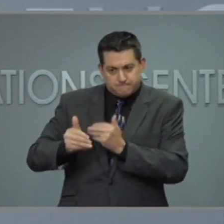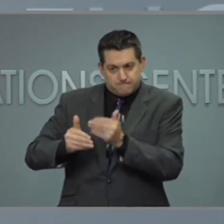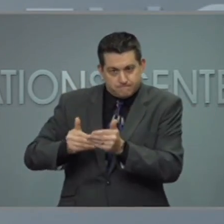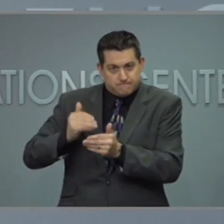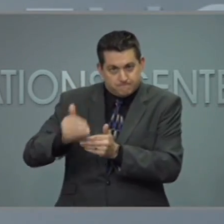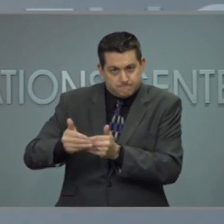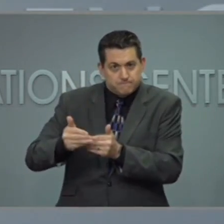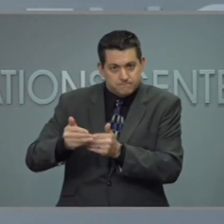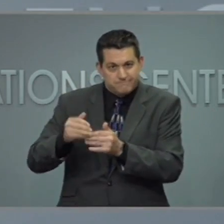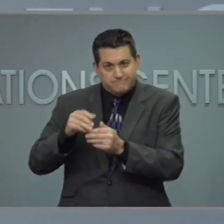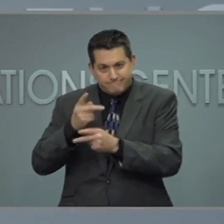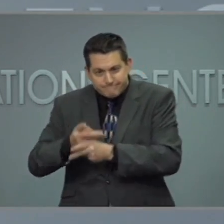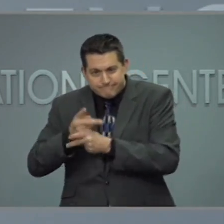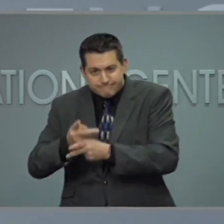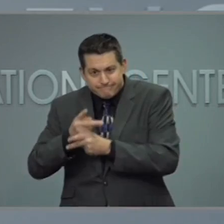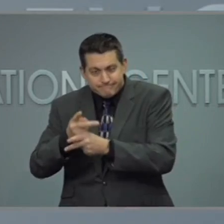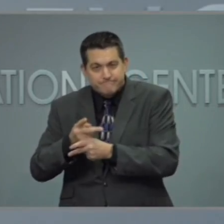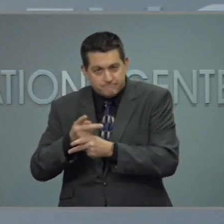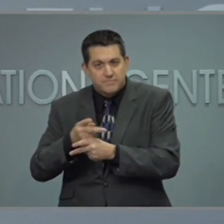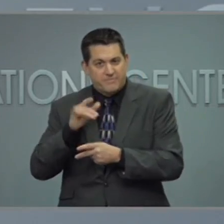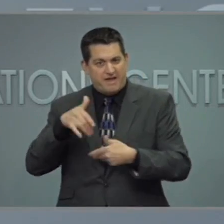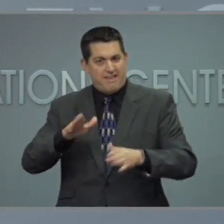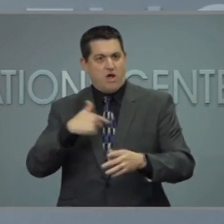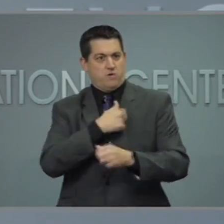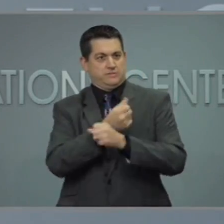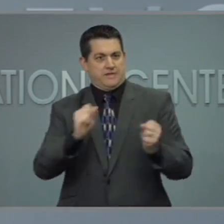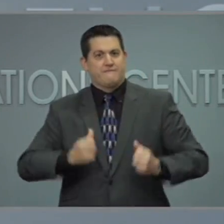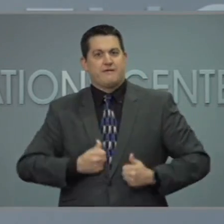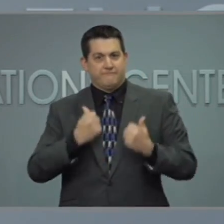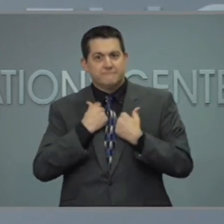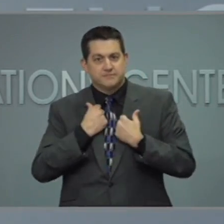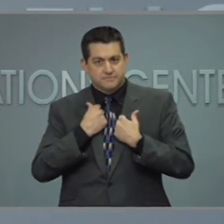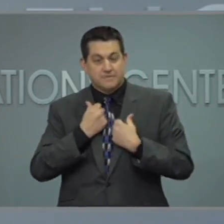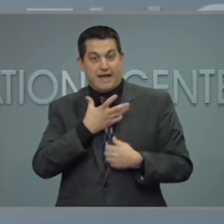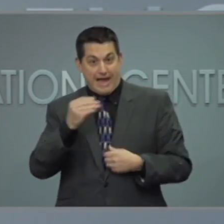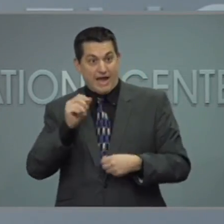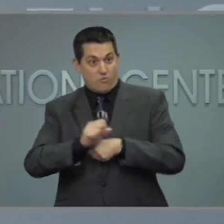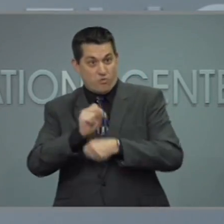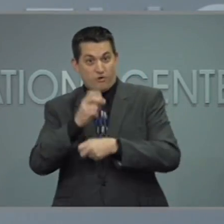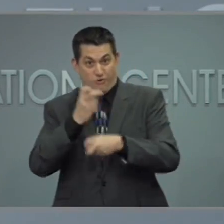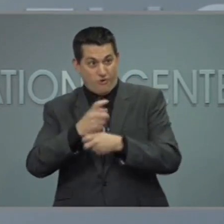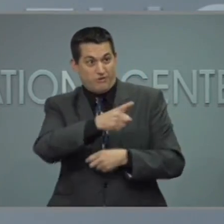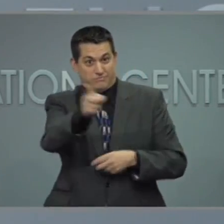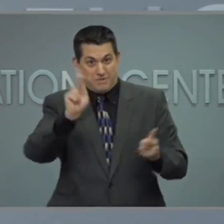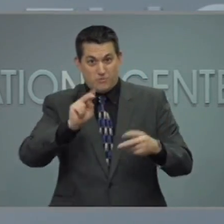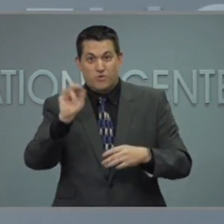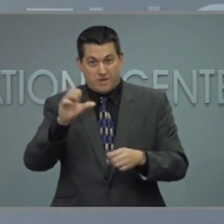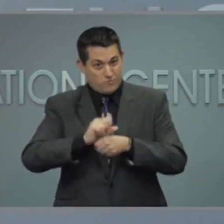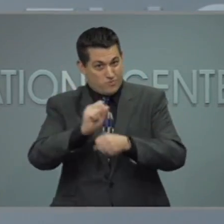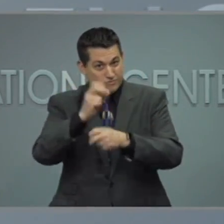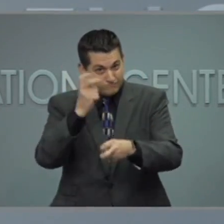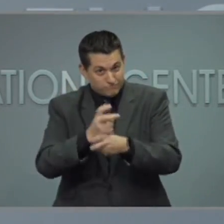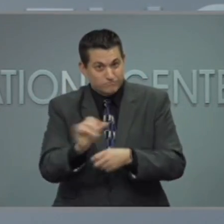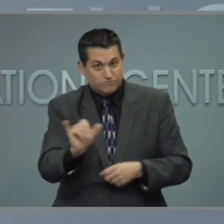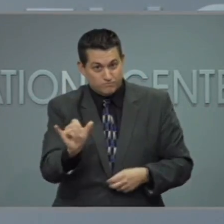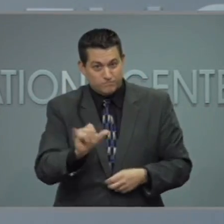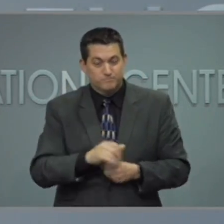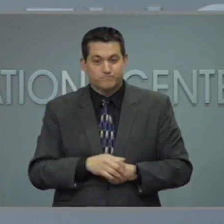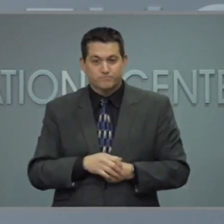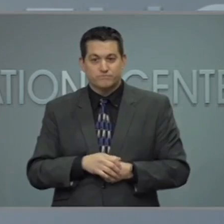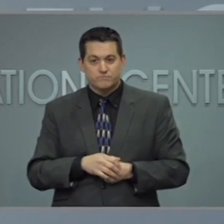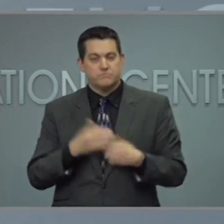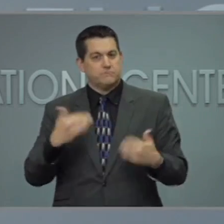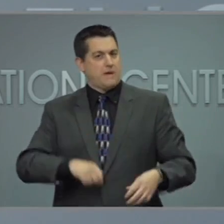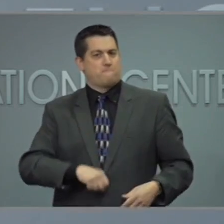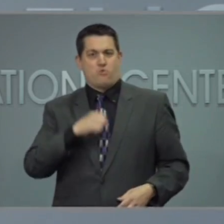lives and allowed us to take this big step forward. I'm so proud of the incredible progress we have made